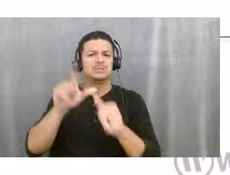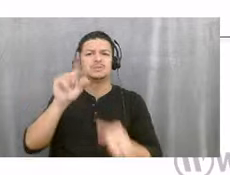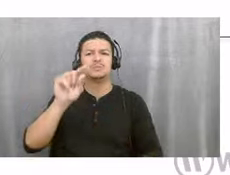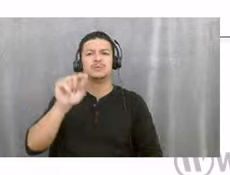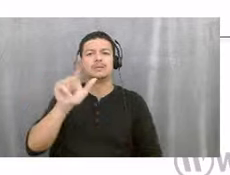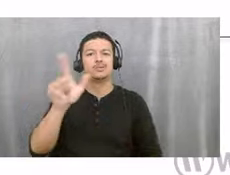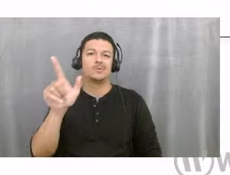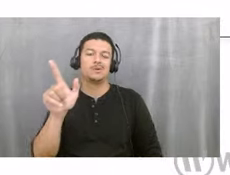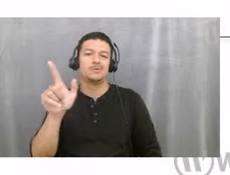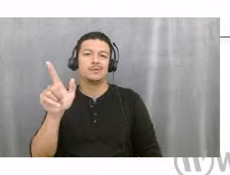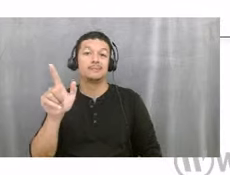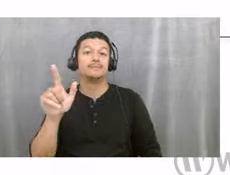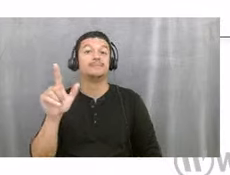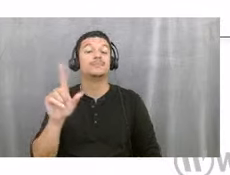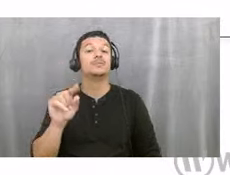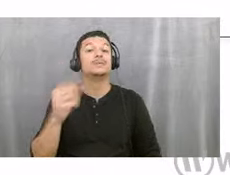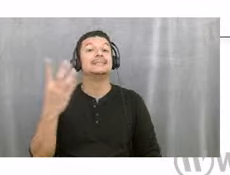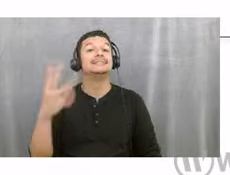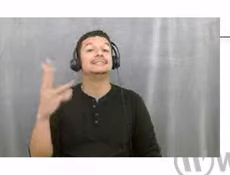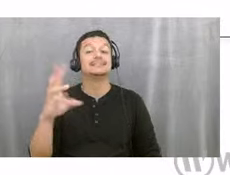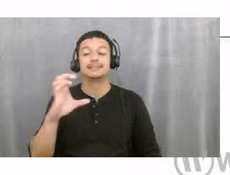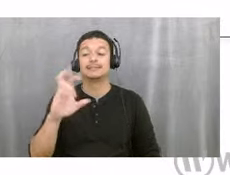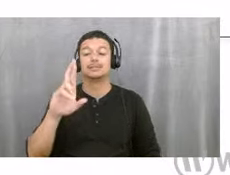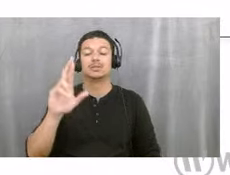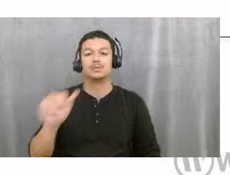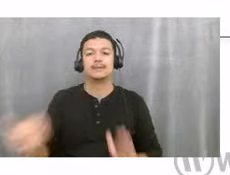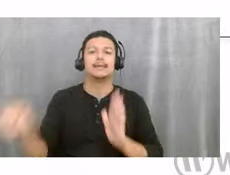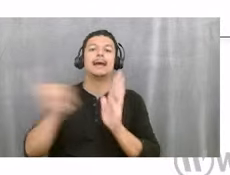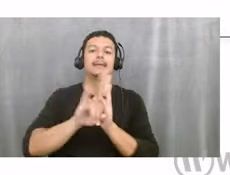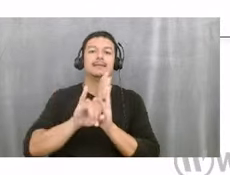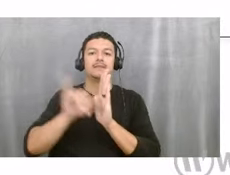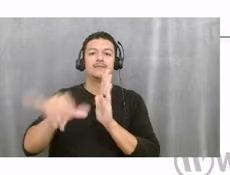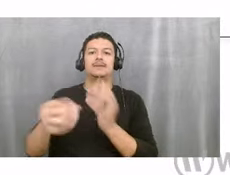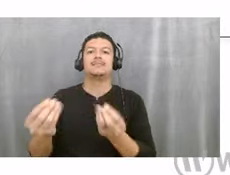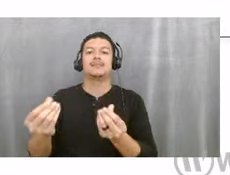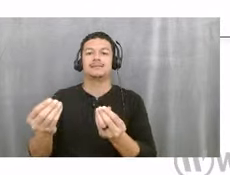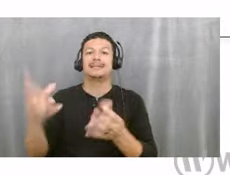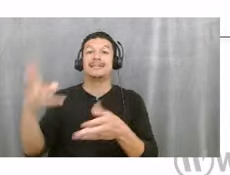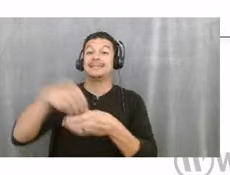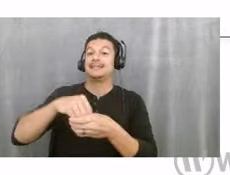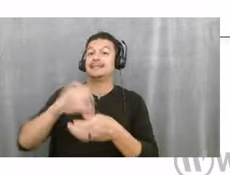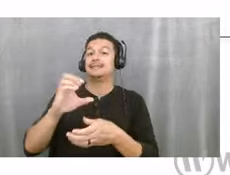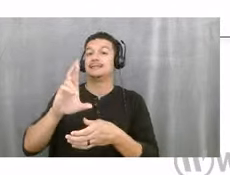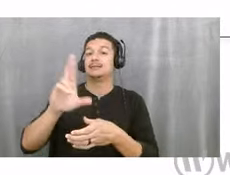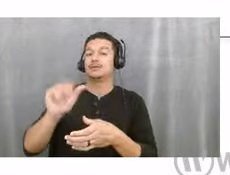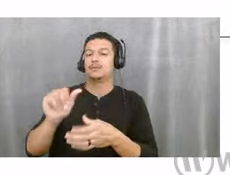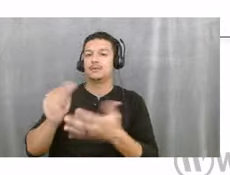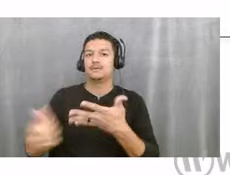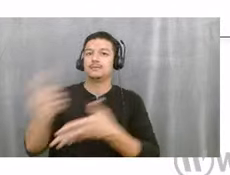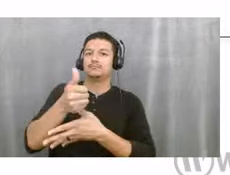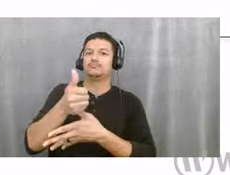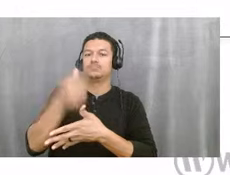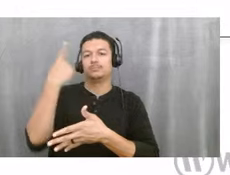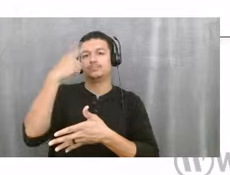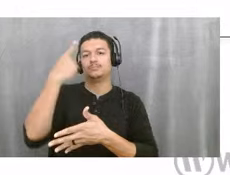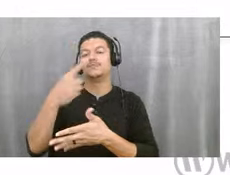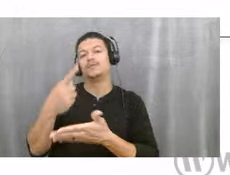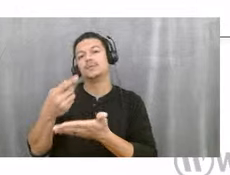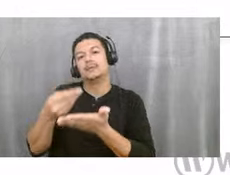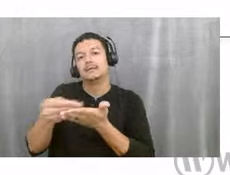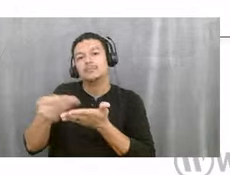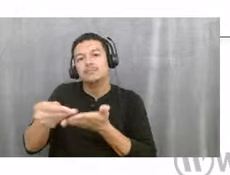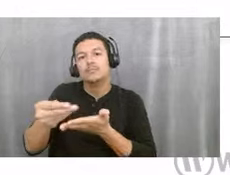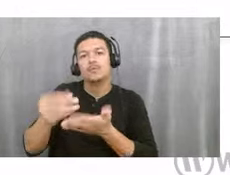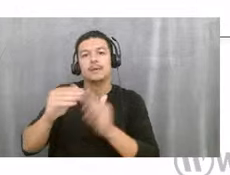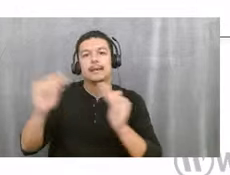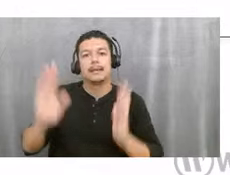2016, the CRA actually identified this site in their CRA plan as a priority site for affordable housing. And then